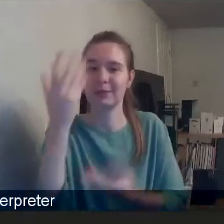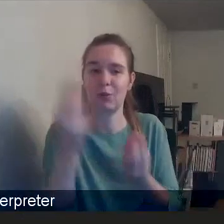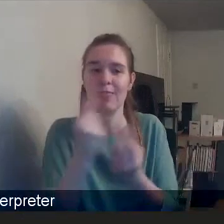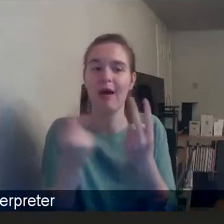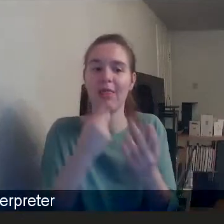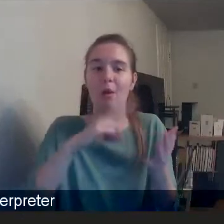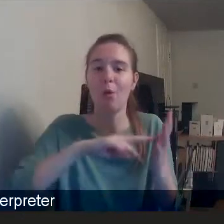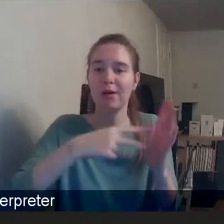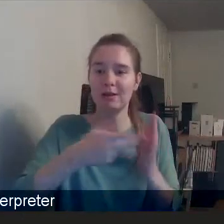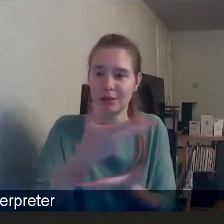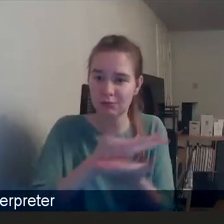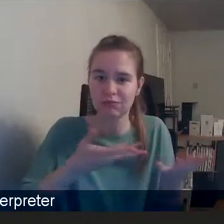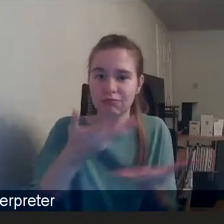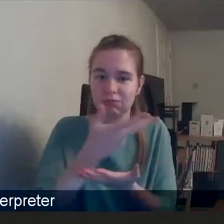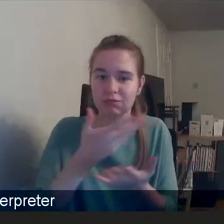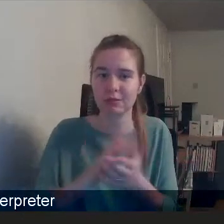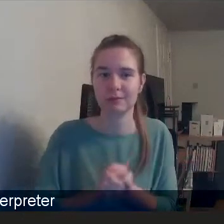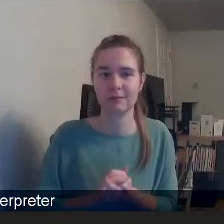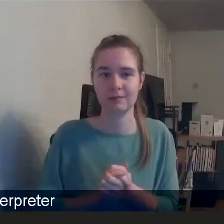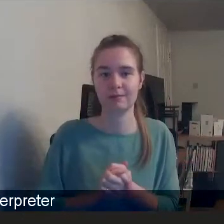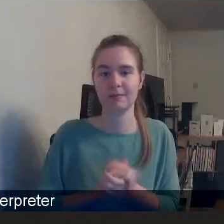And Mark, a minute from you.